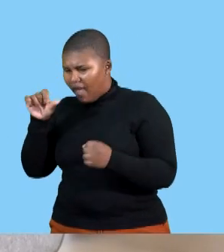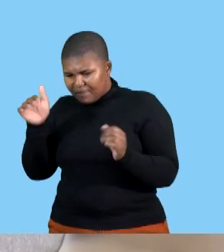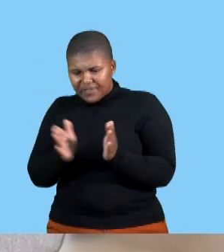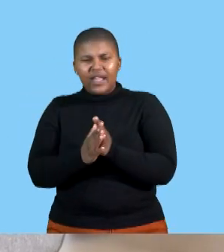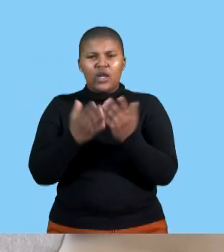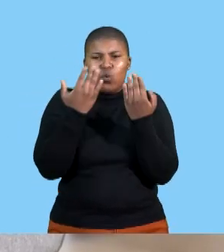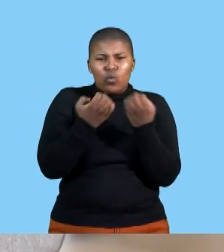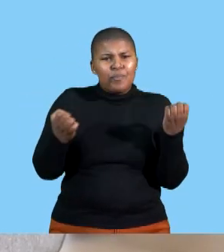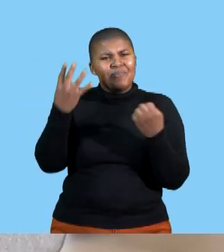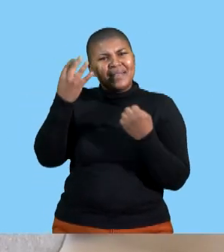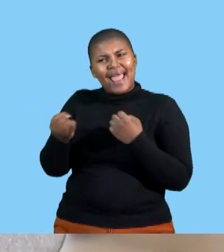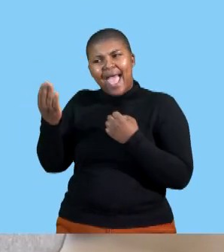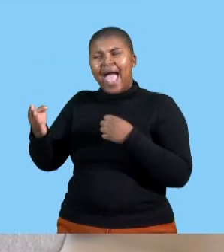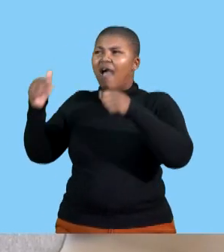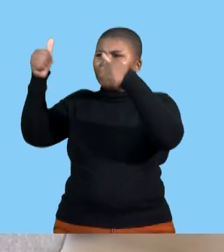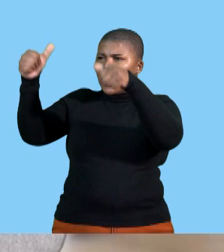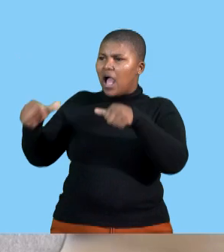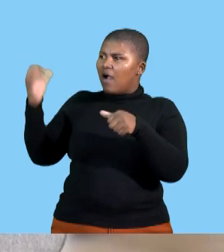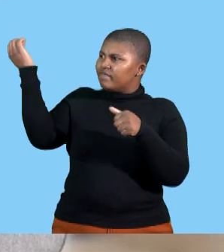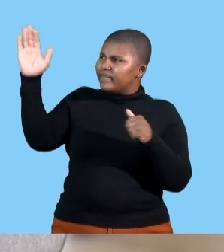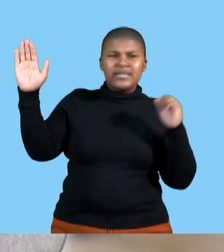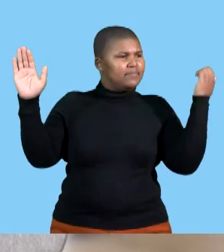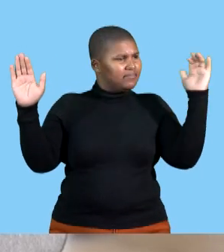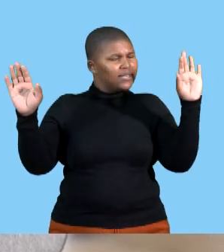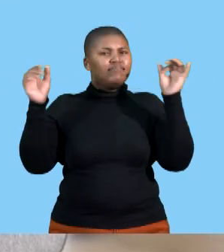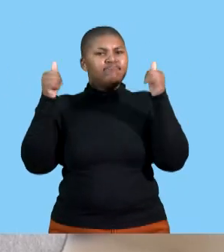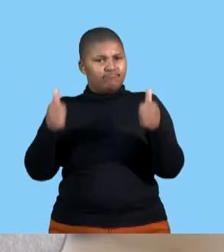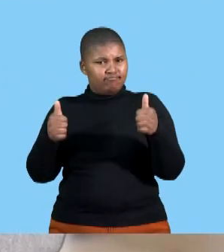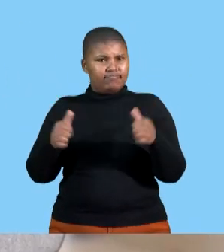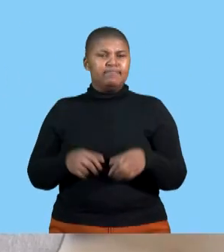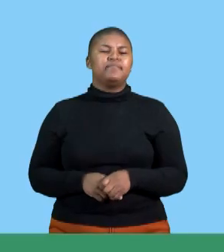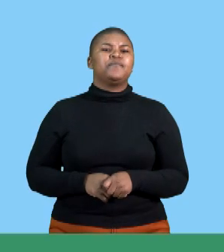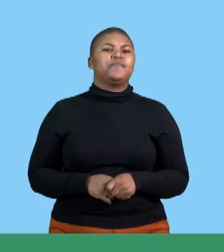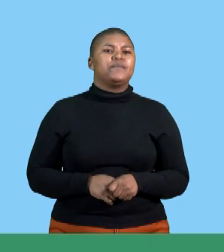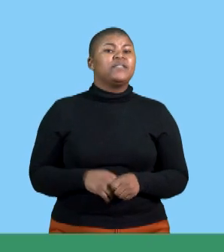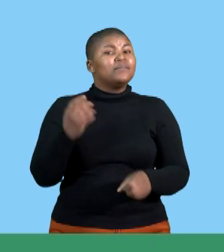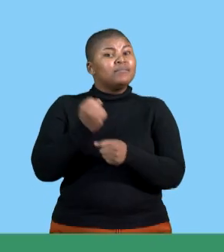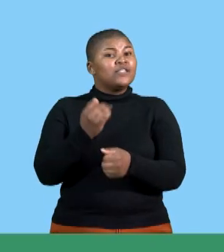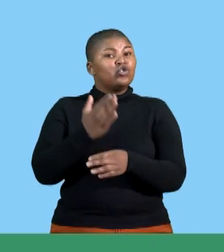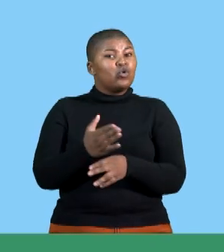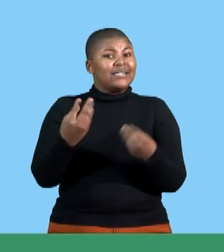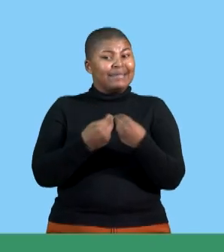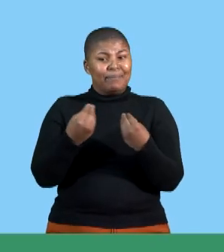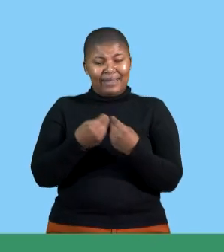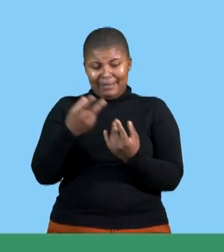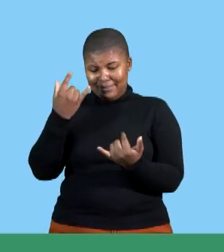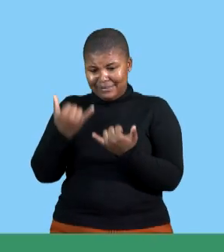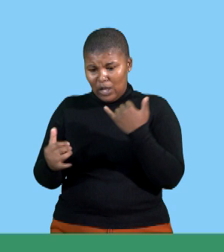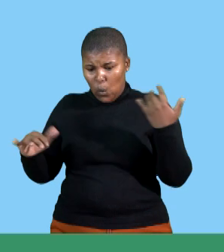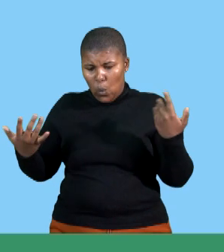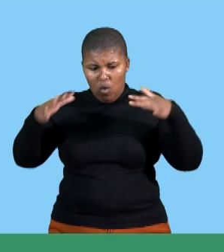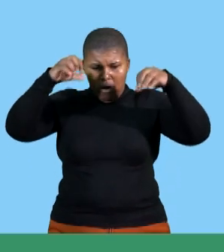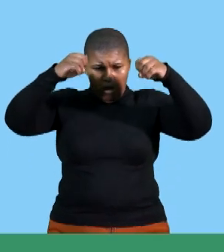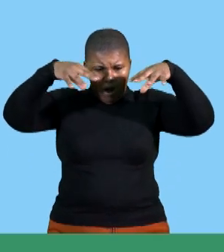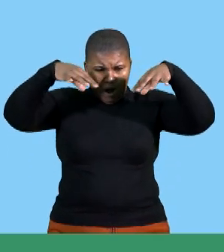So I plan. So you are doing that in case, uh, in case, uh, there's load shedding in case something does